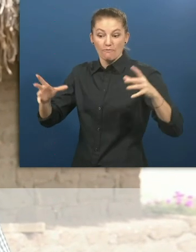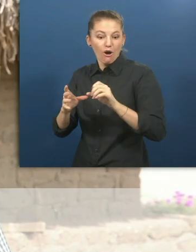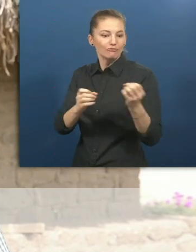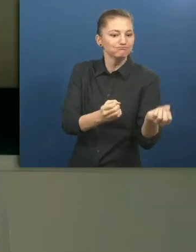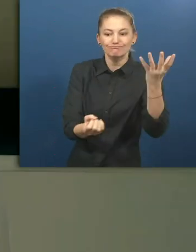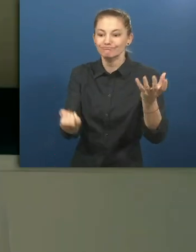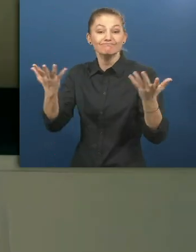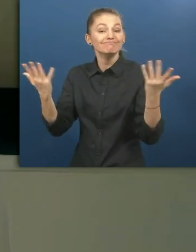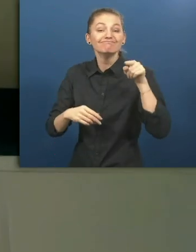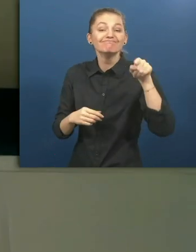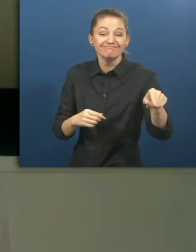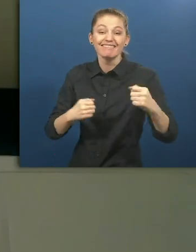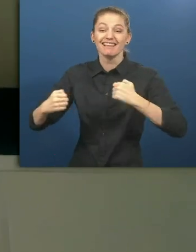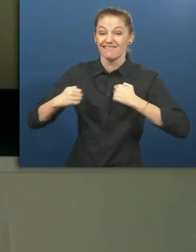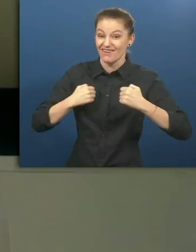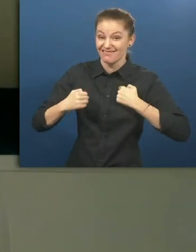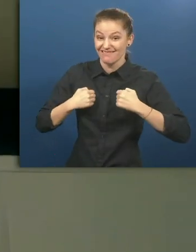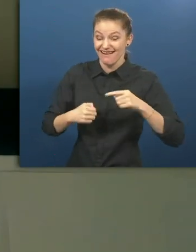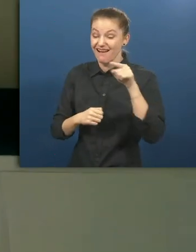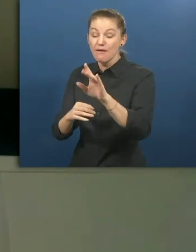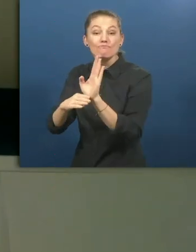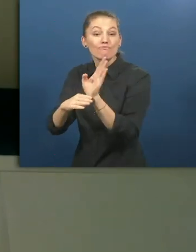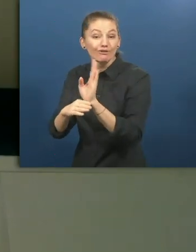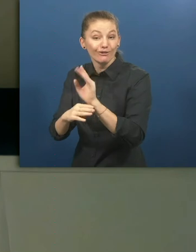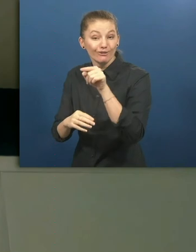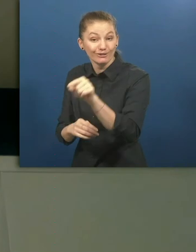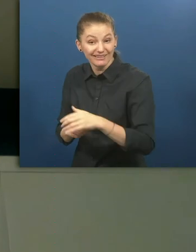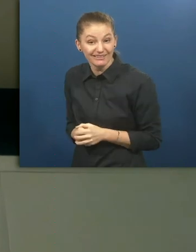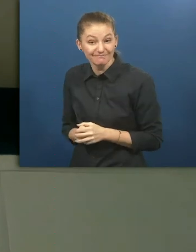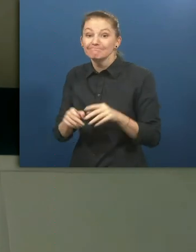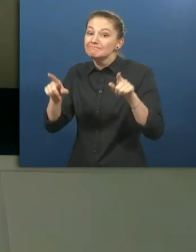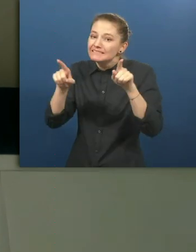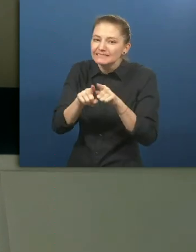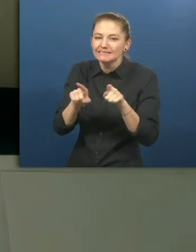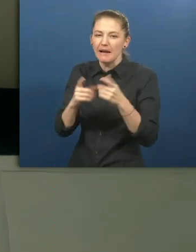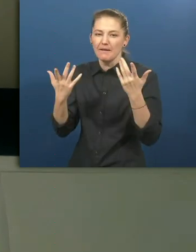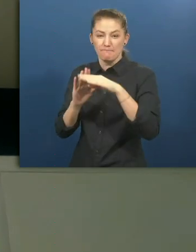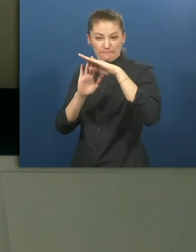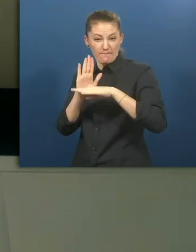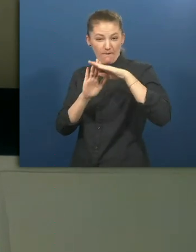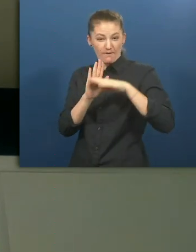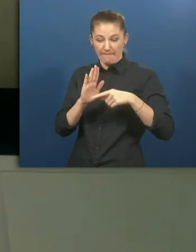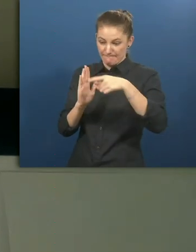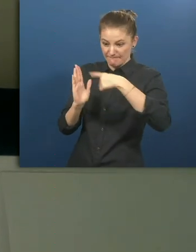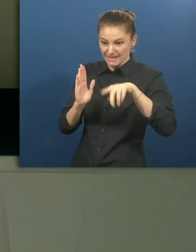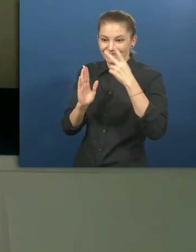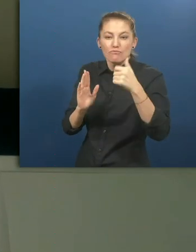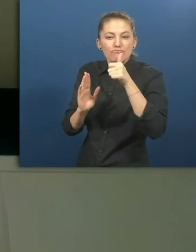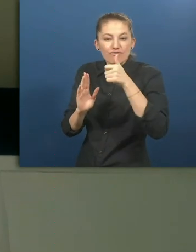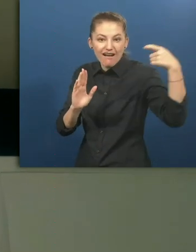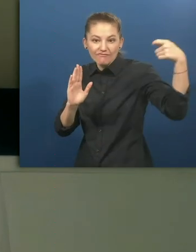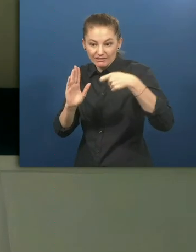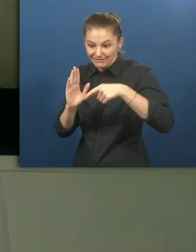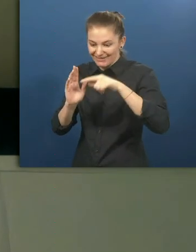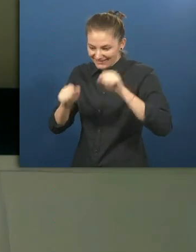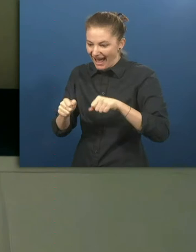We are excited to be able to expand this to our work in refugee camps in other areas like Rwanda and Burundi,